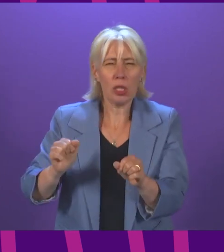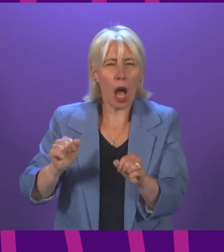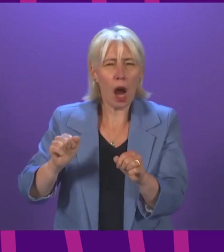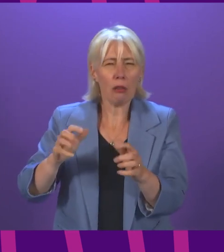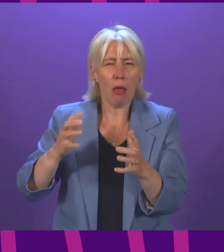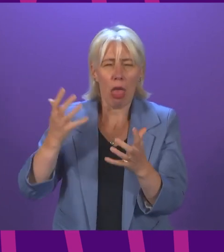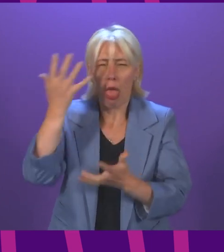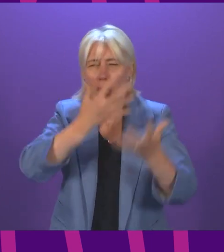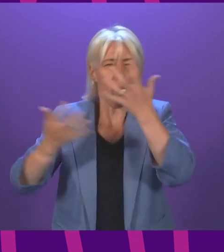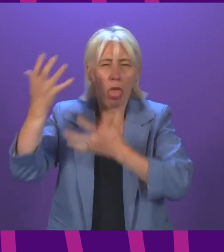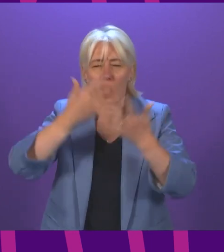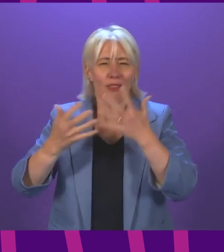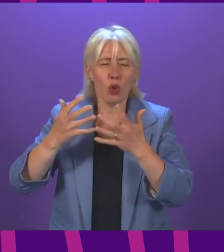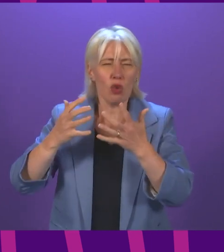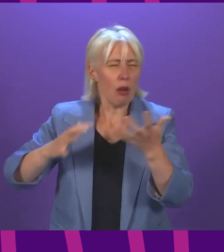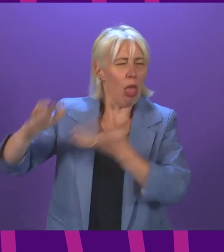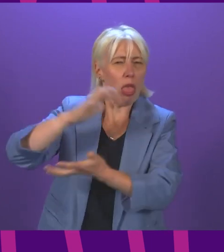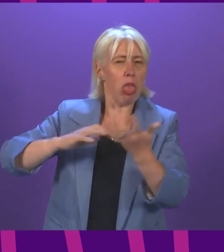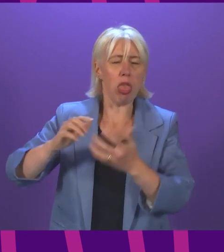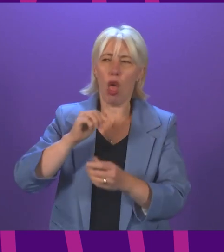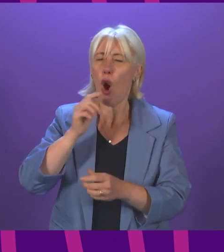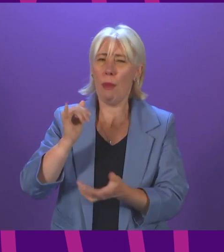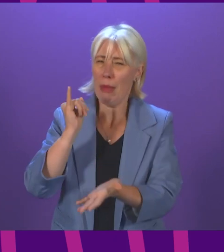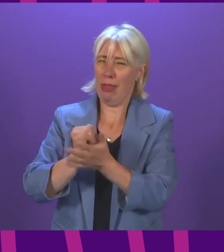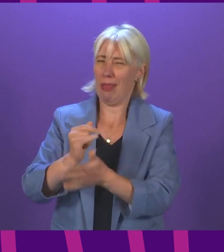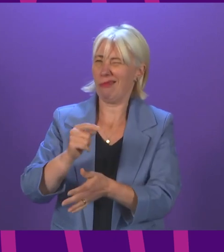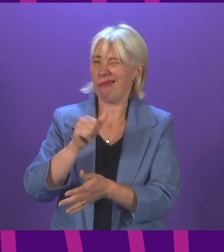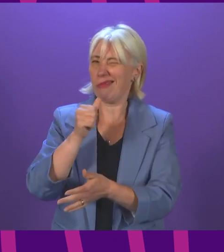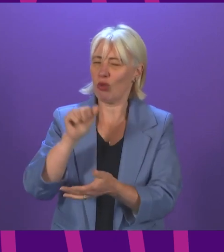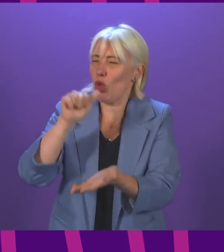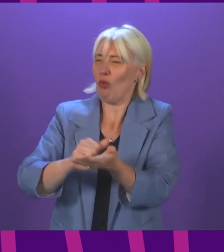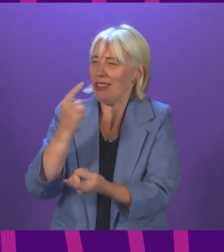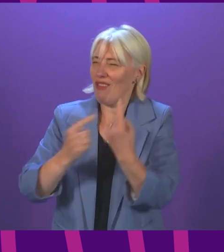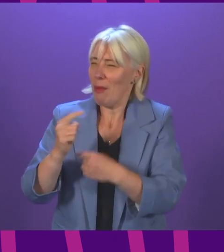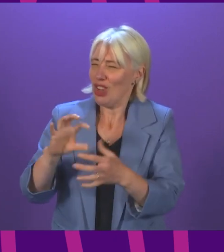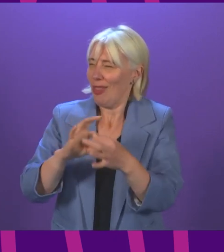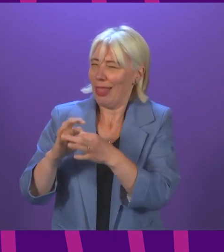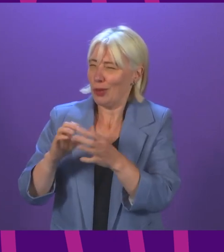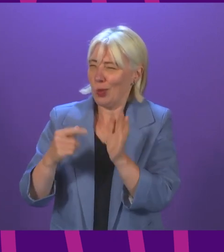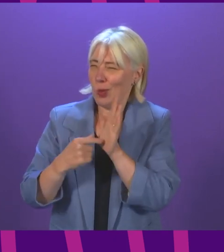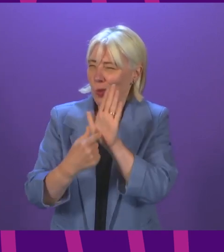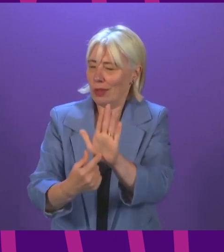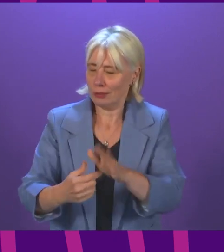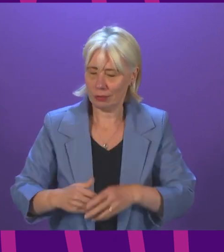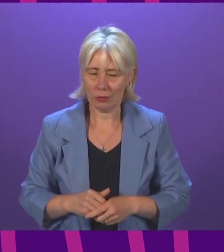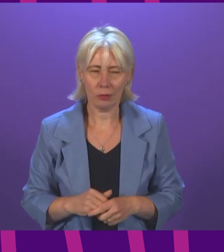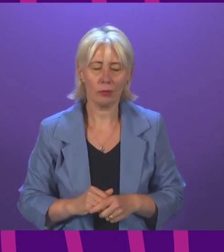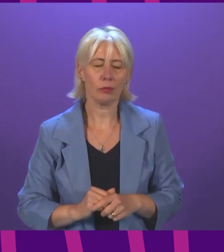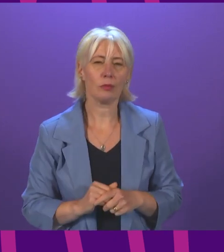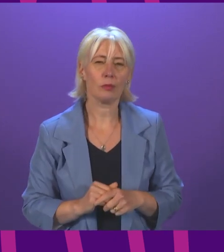or indeed giving inaccurate claims around a certification scheme. Clare Adamson, to be followed by Alex Cole-Hamilton.